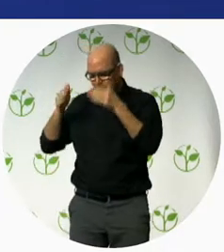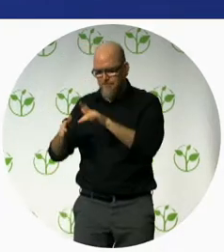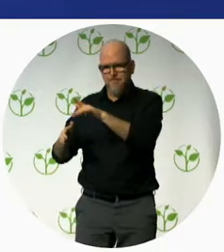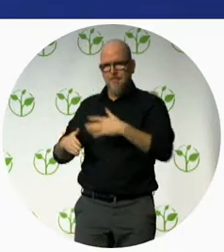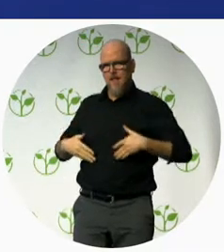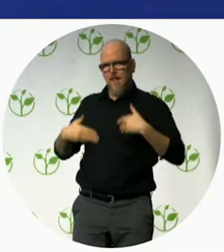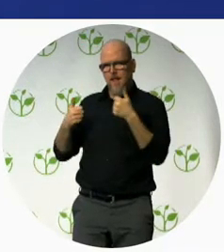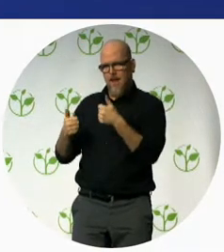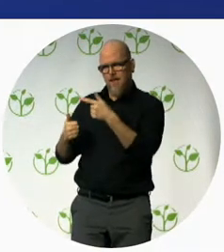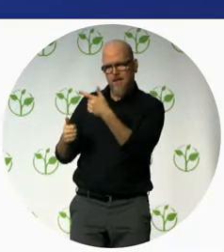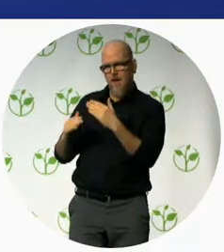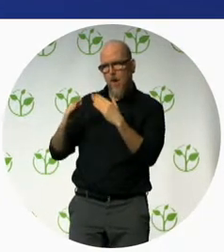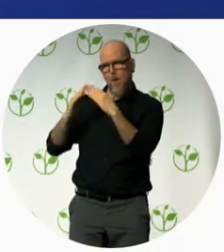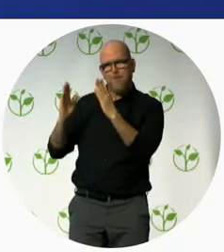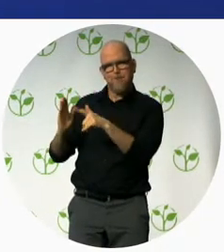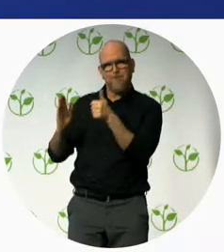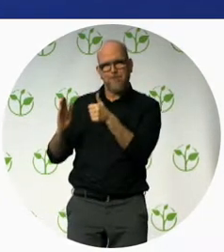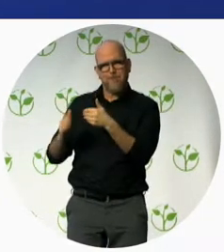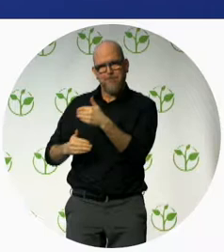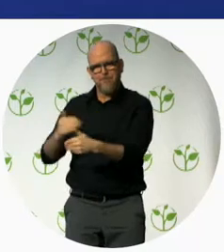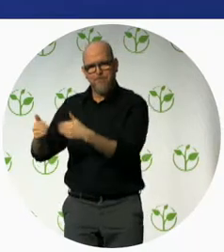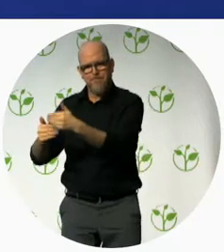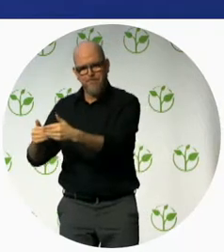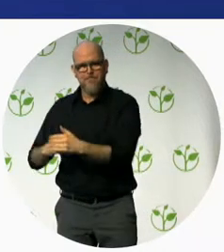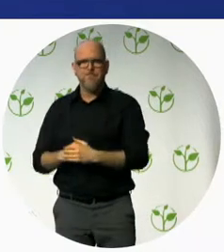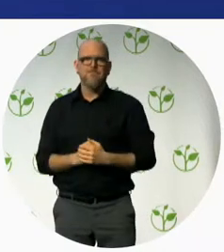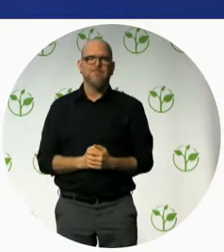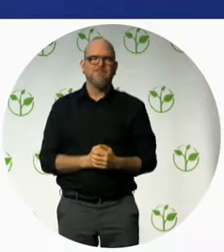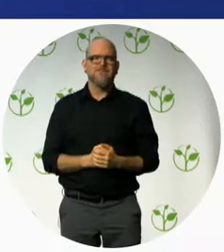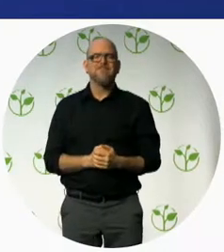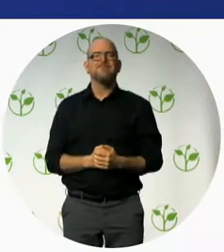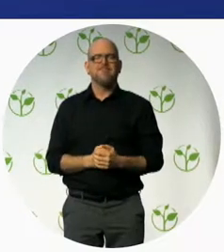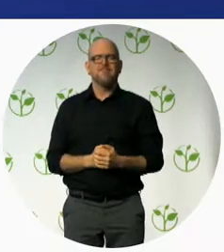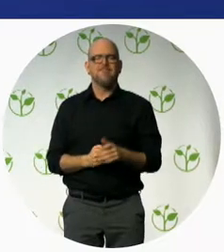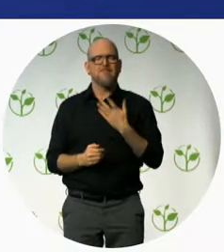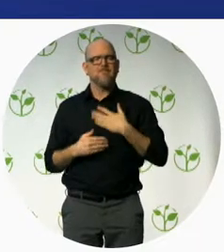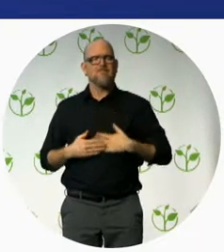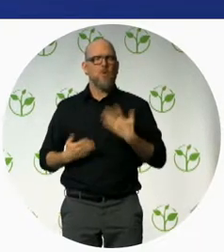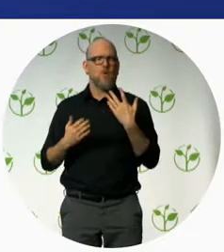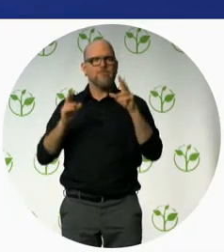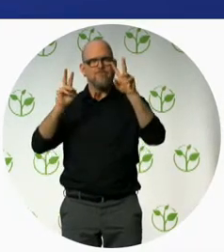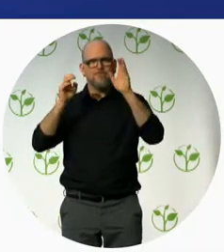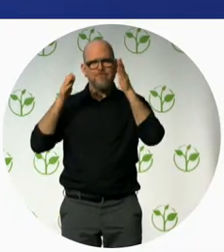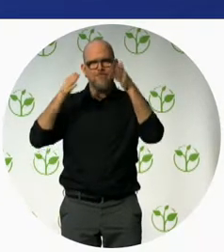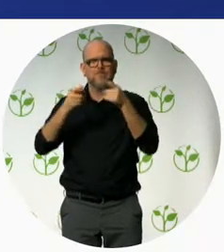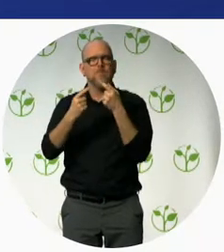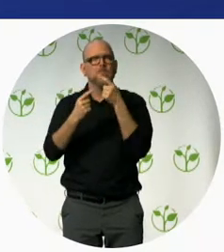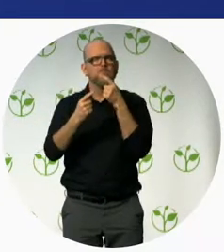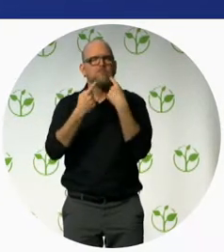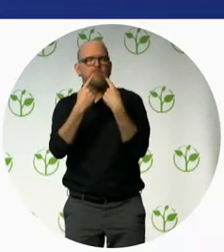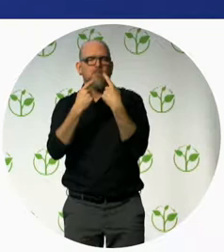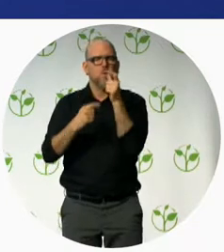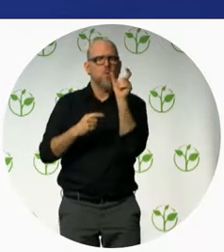to bring you about what is the trigger what has triggered my our our study